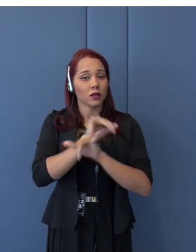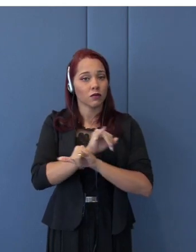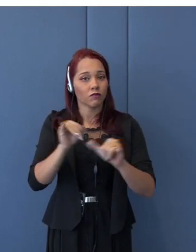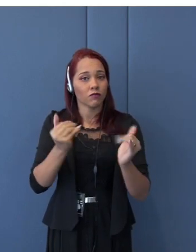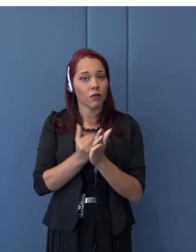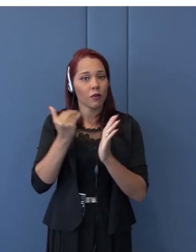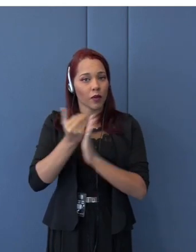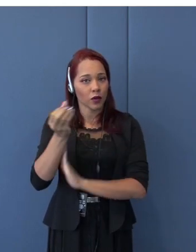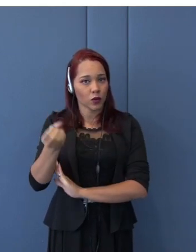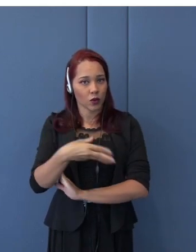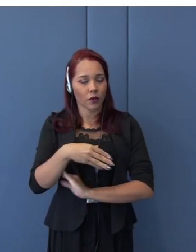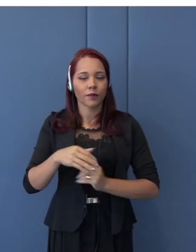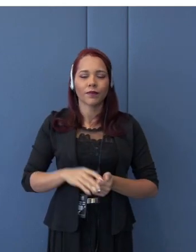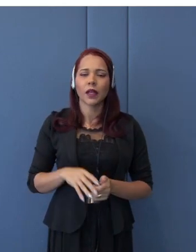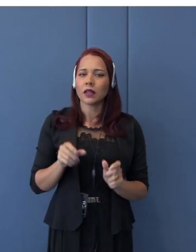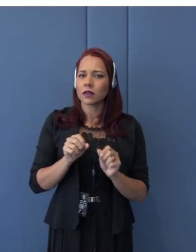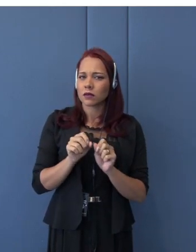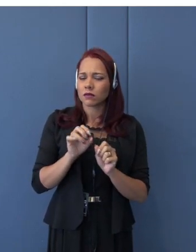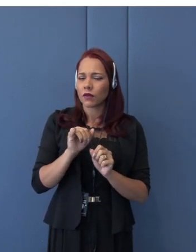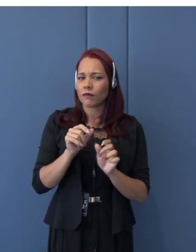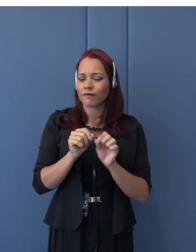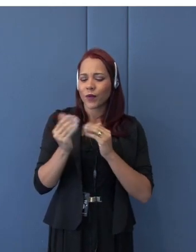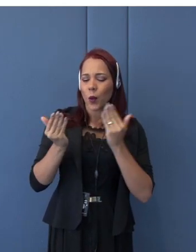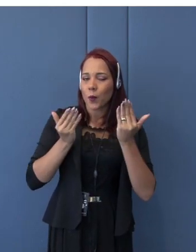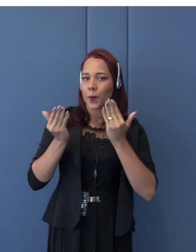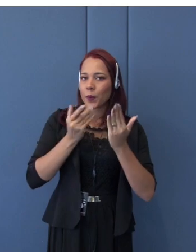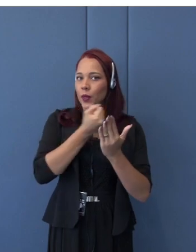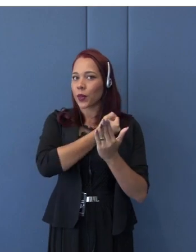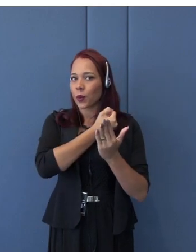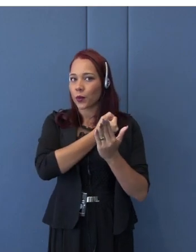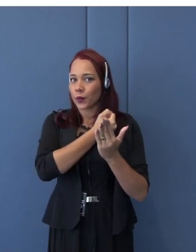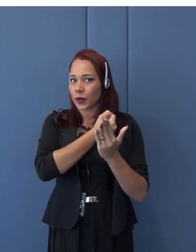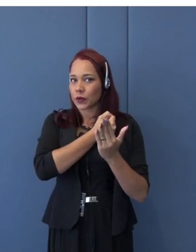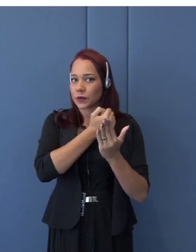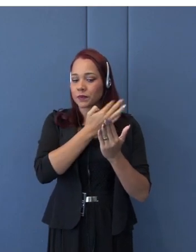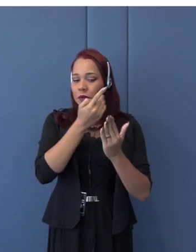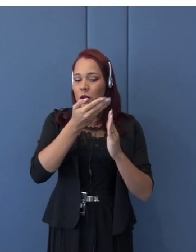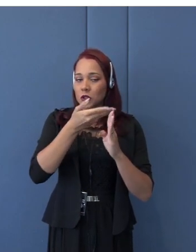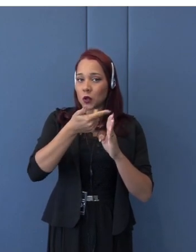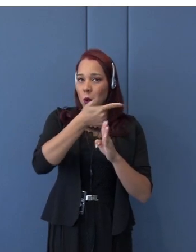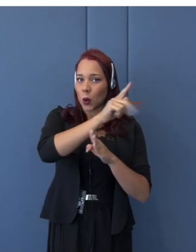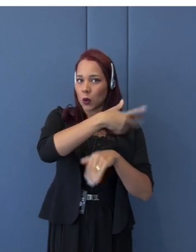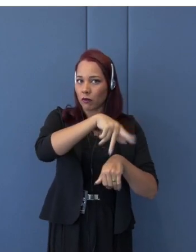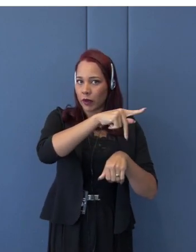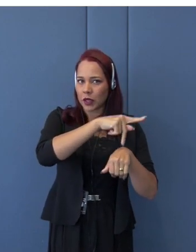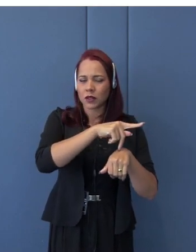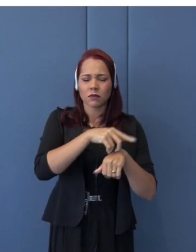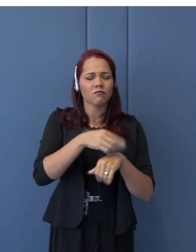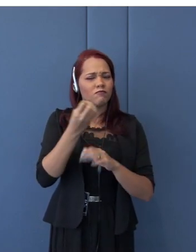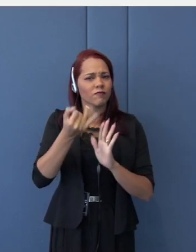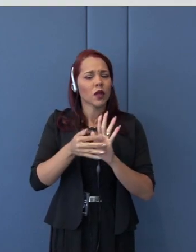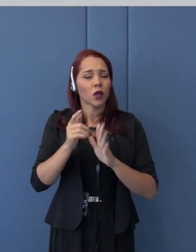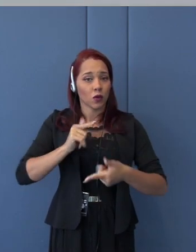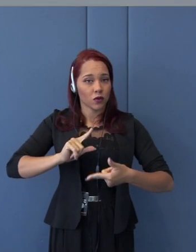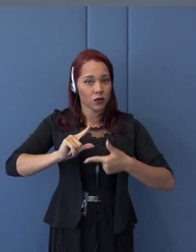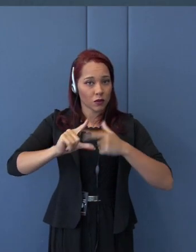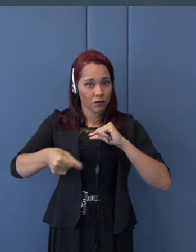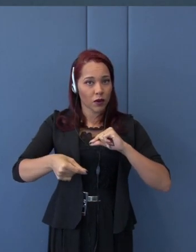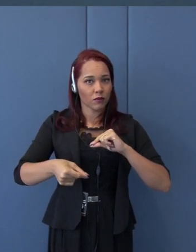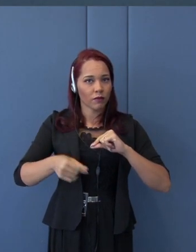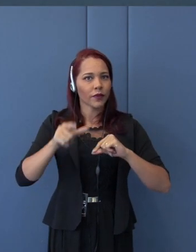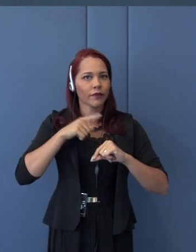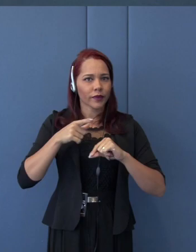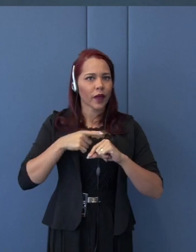in comparison with the numbers in overseas, I would say that Japan has been doing quite well